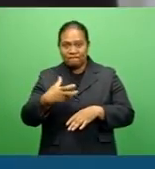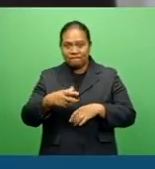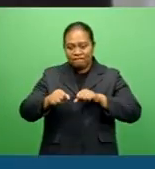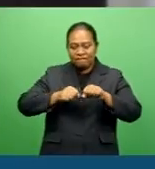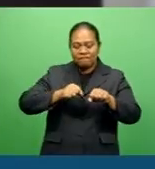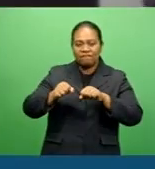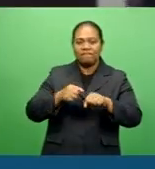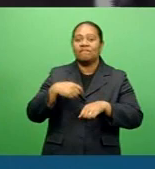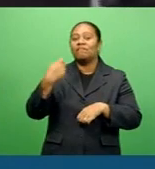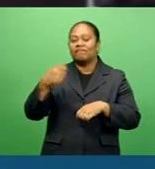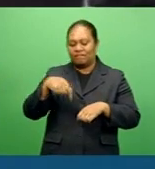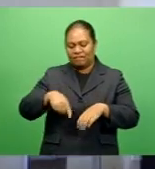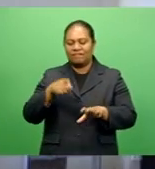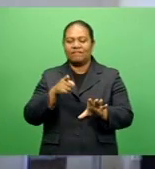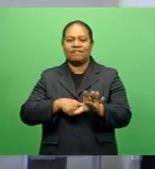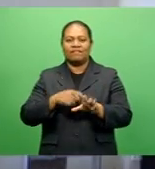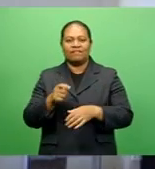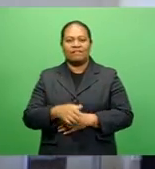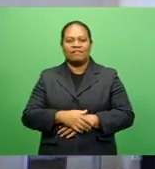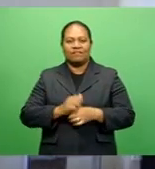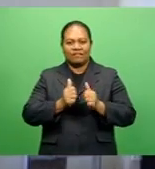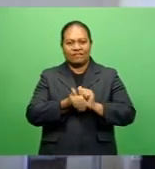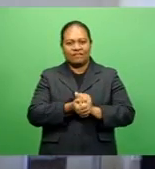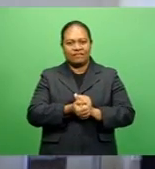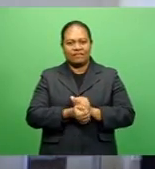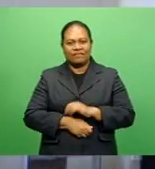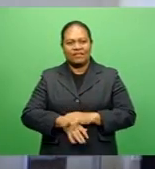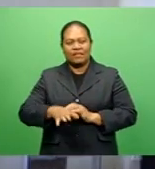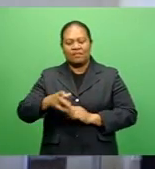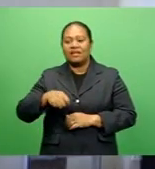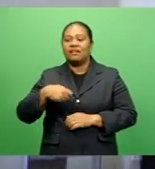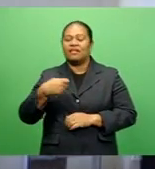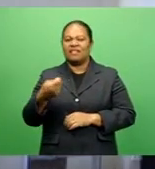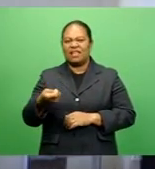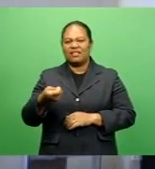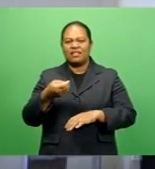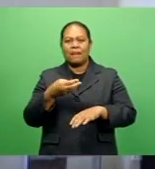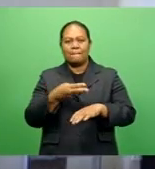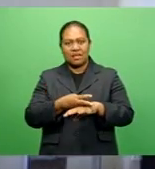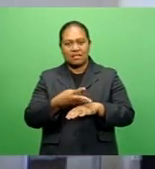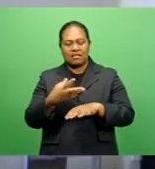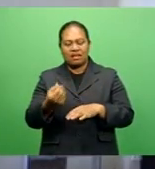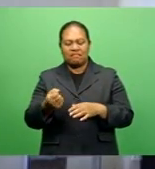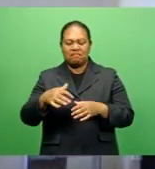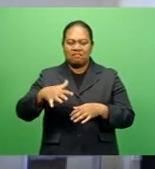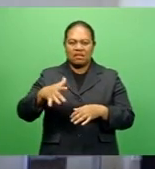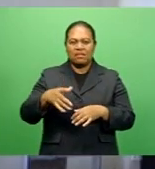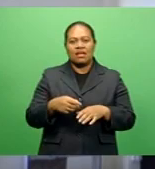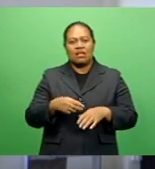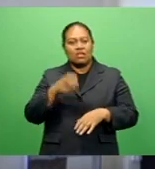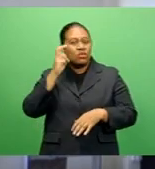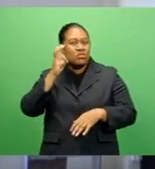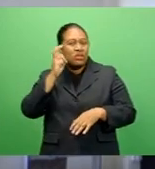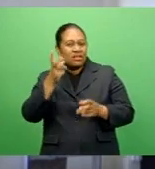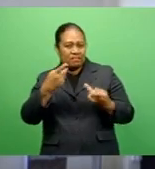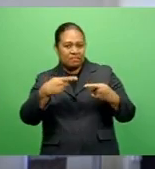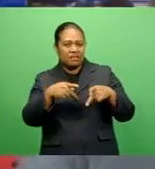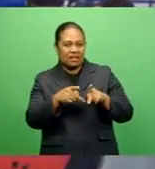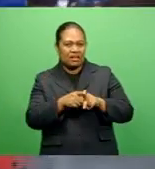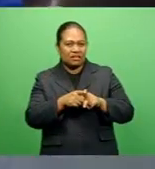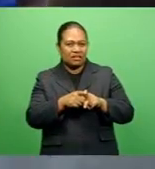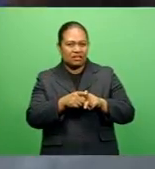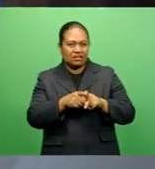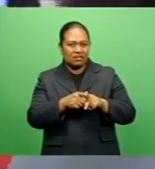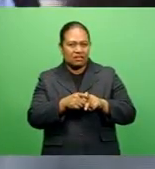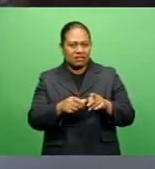2021 season. In the next couple of months, the problem in Nandi is our training area